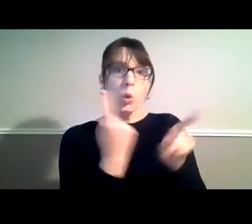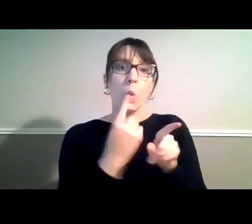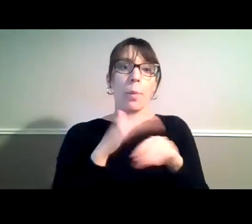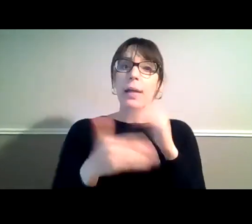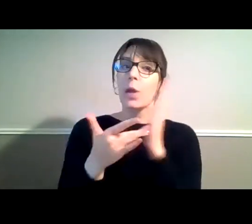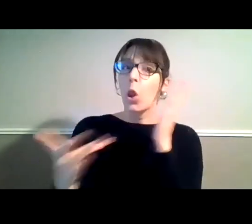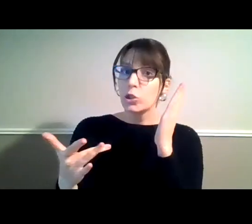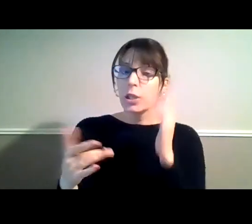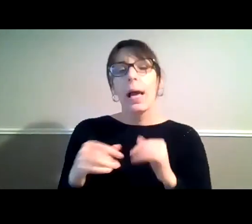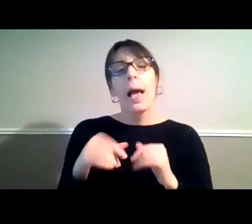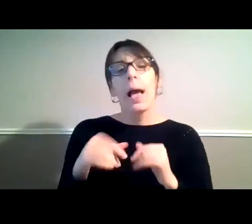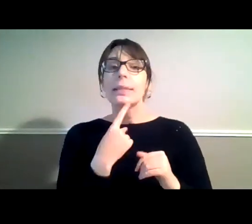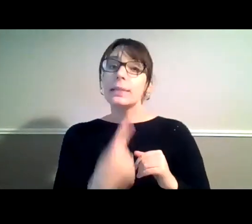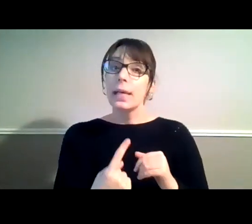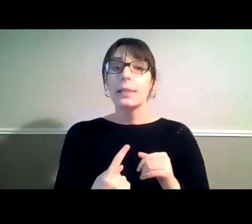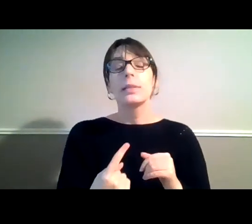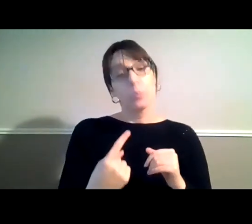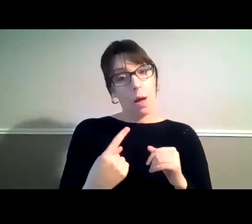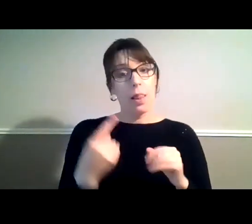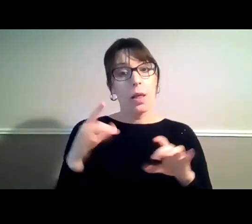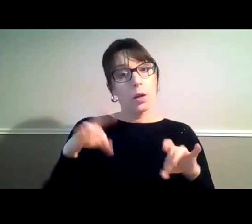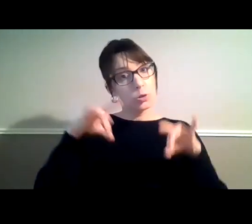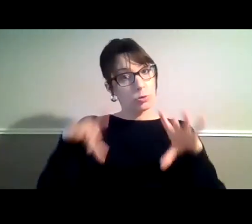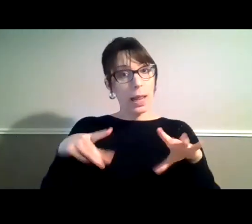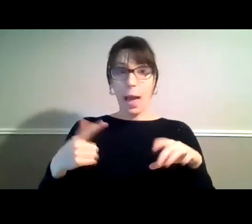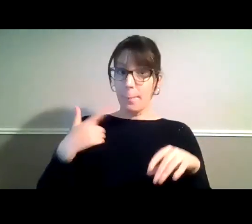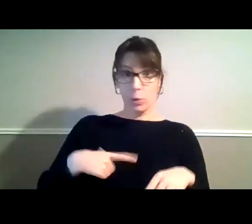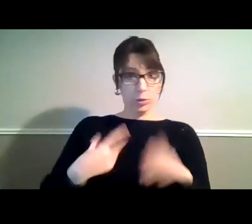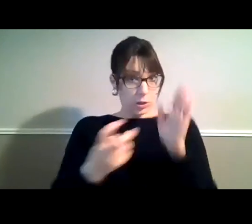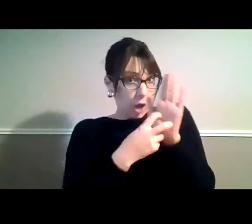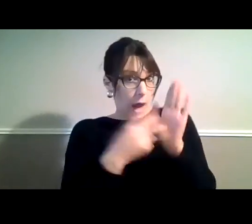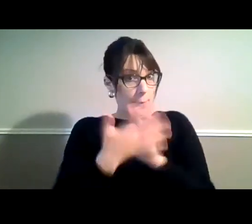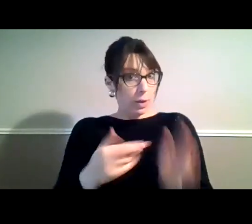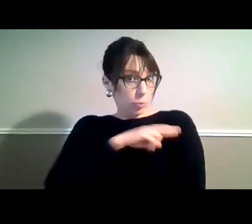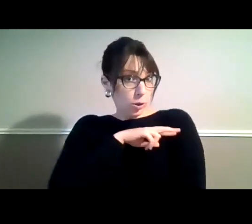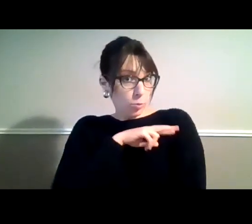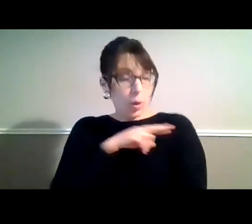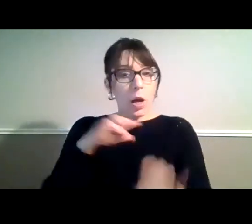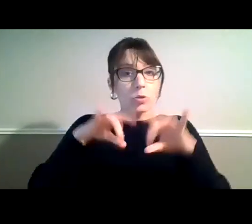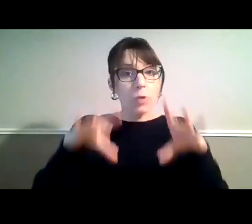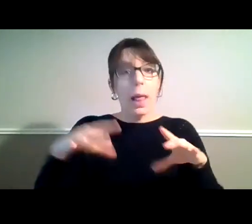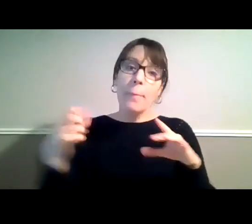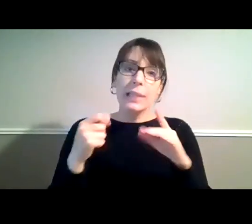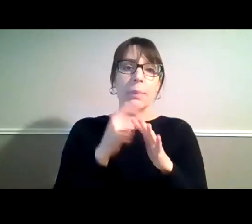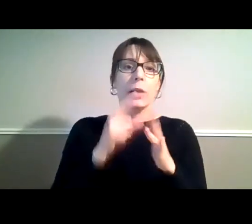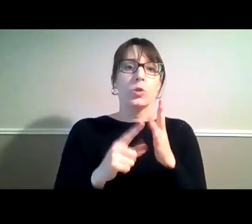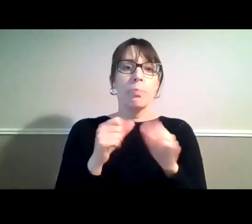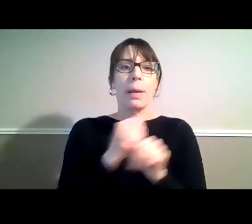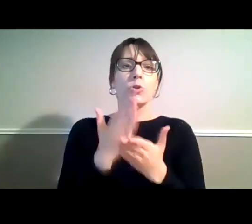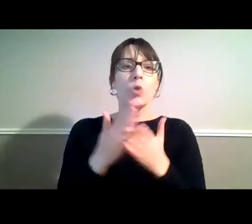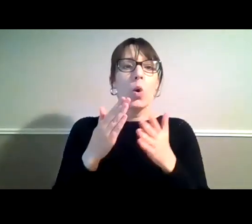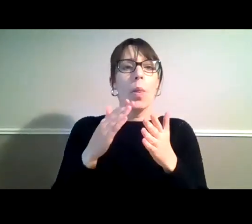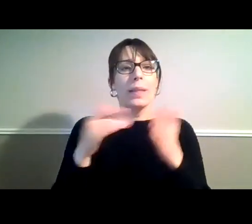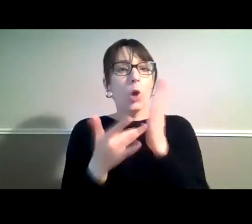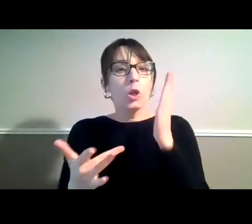for Australia as a duty bearer to make such technology available to people with disabilities